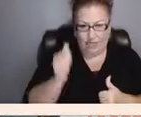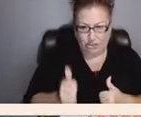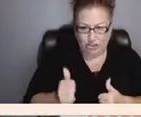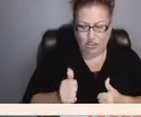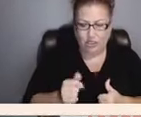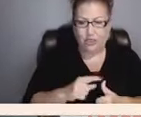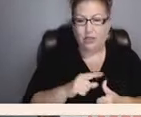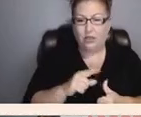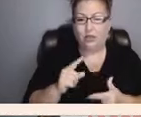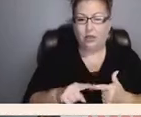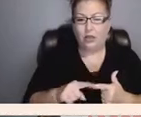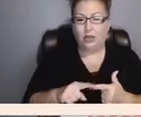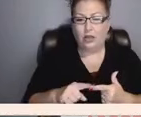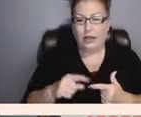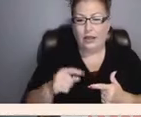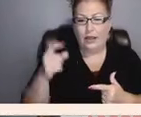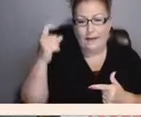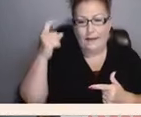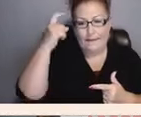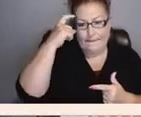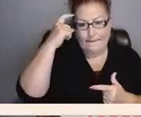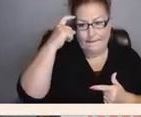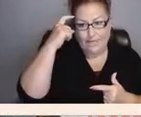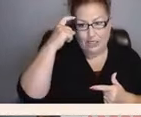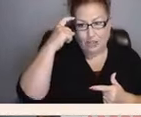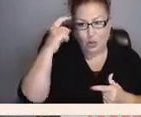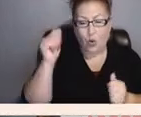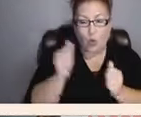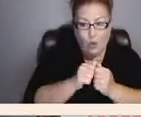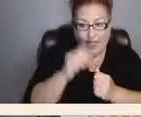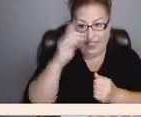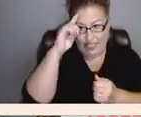mental with psychosis, and that without.